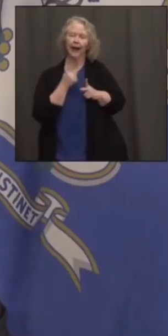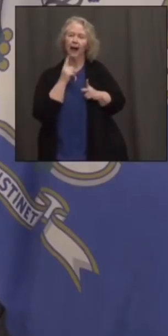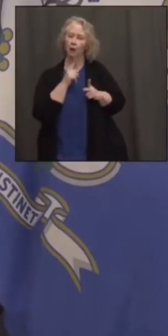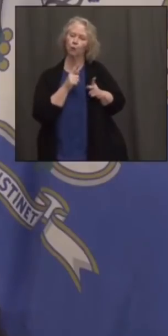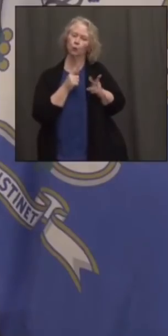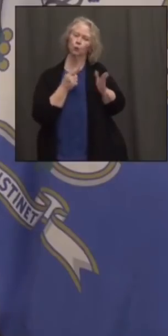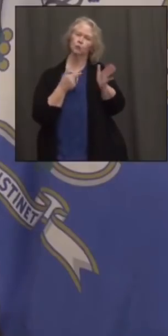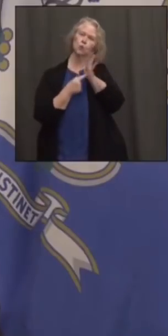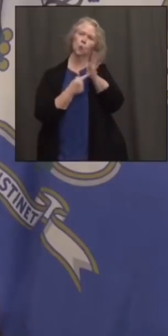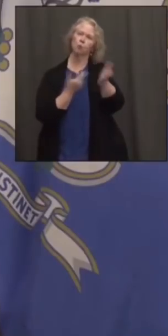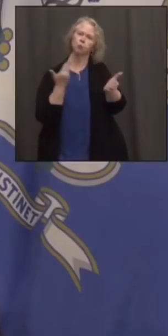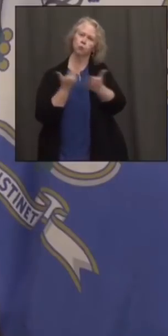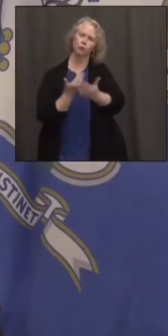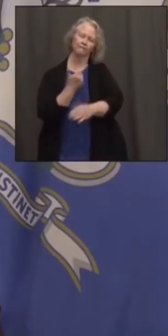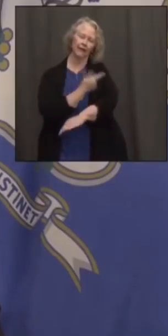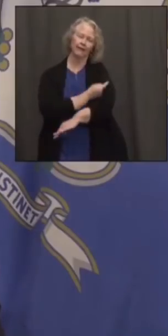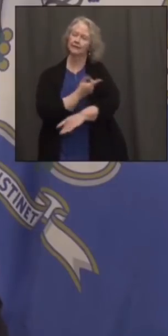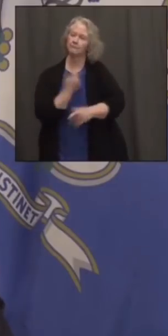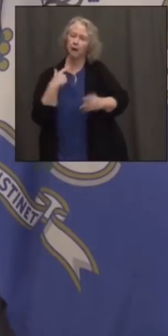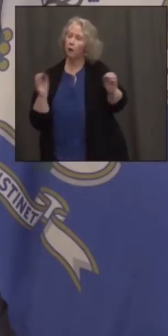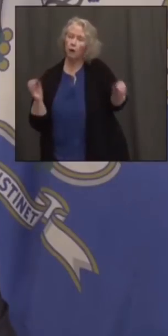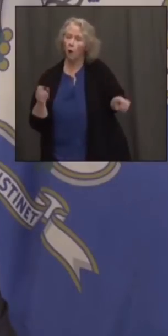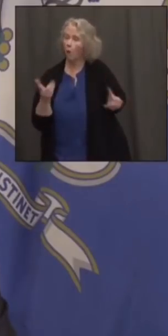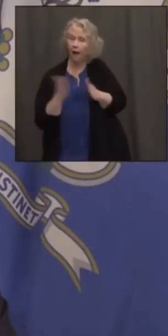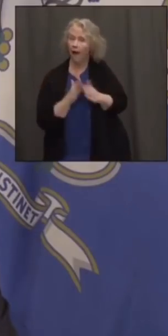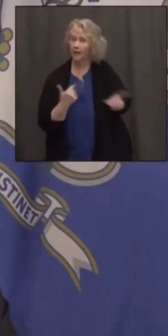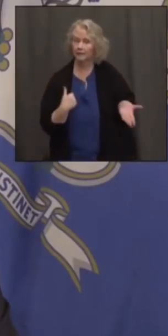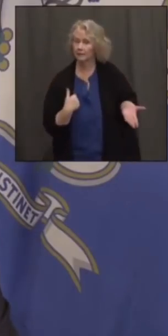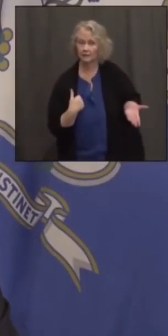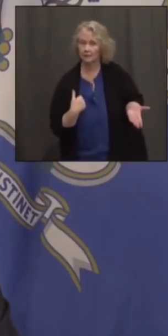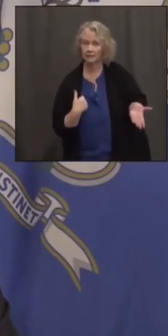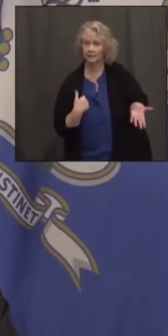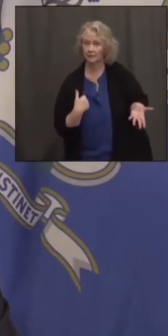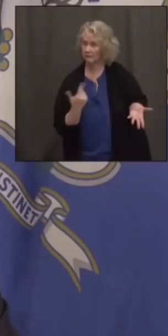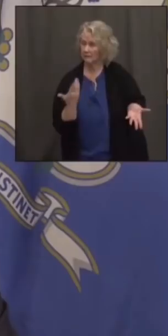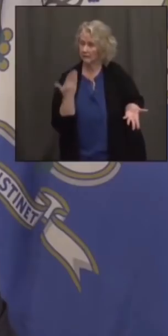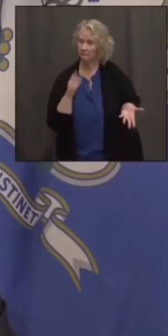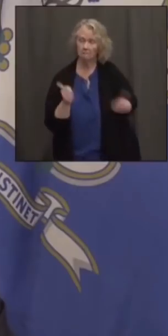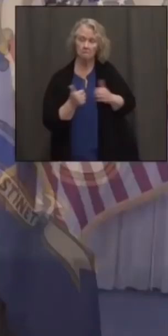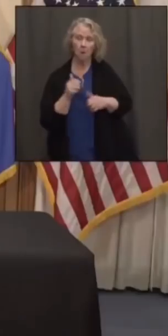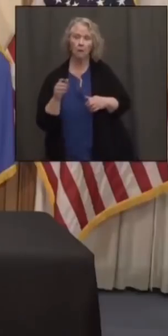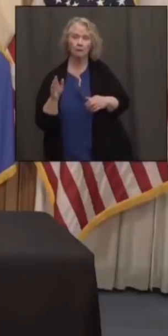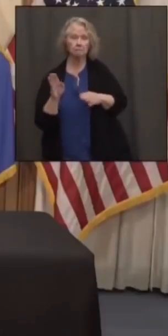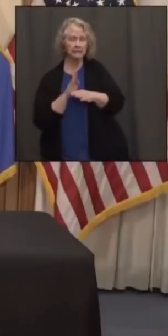we'd take a look at it. I haven't gotten that request, though. So I think most businesses are able to do it themselves.